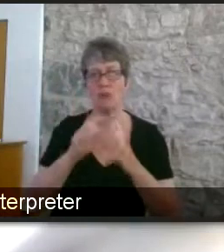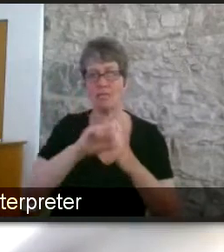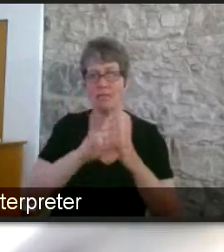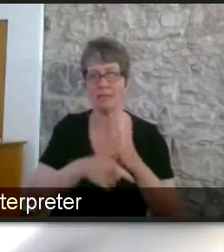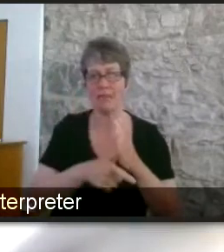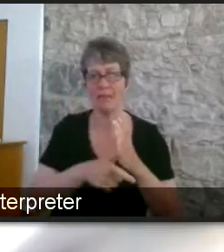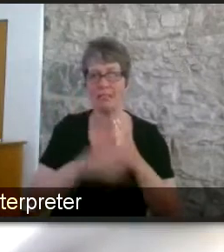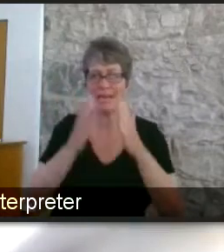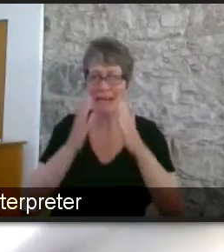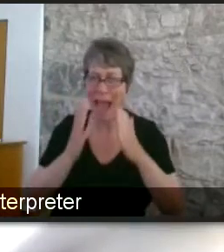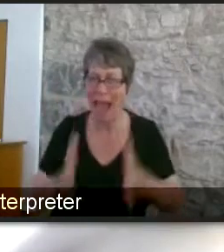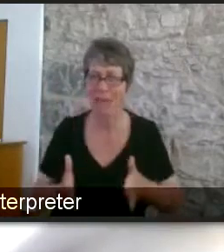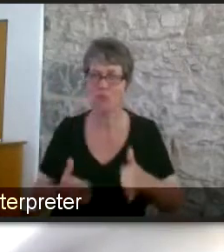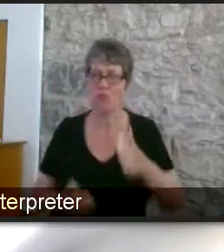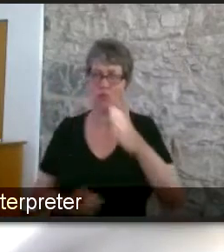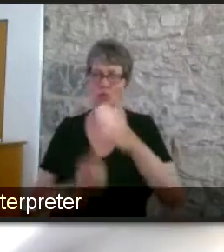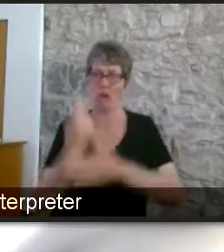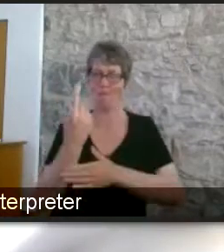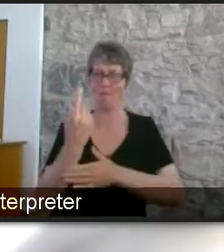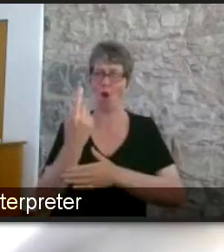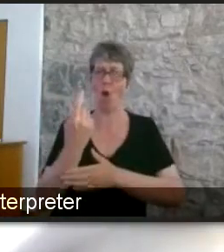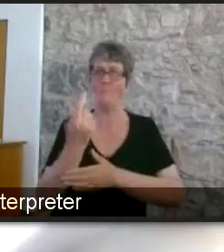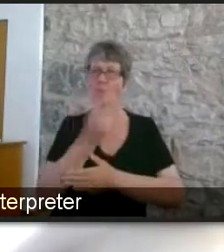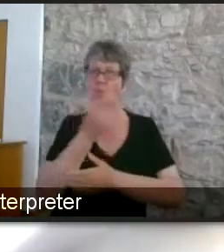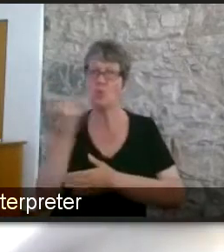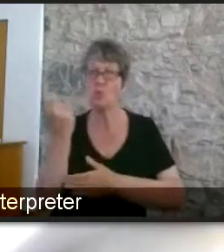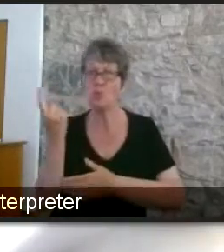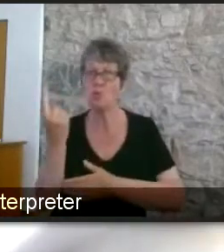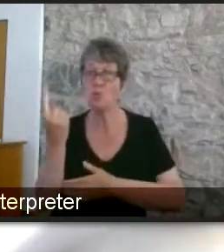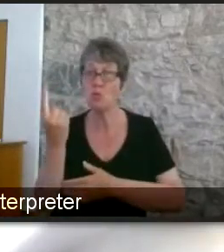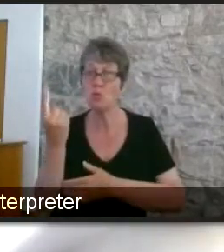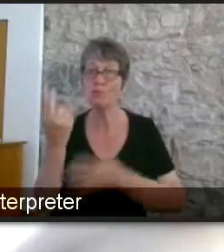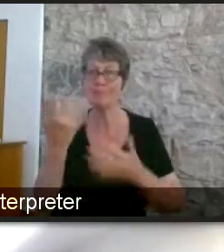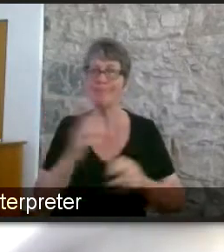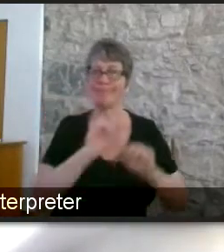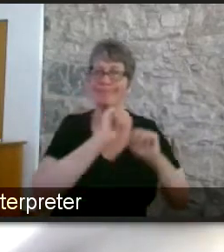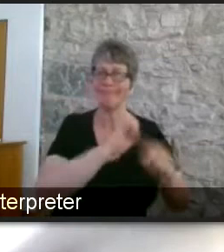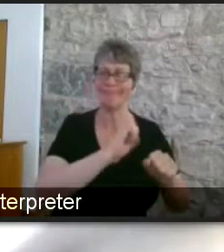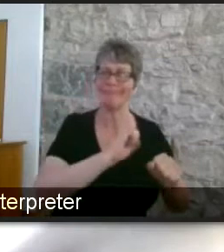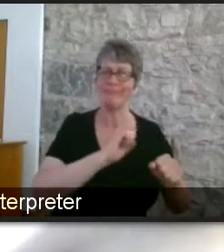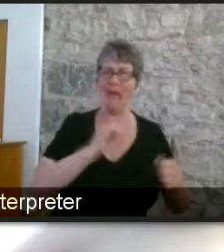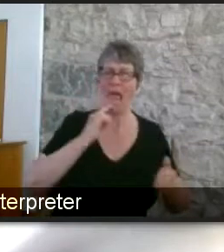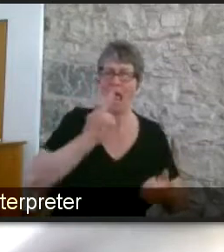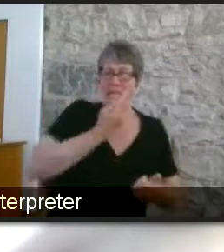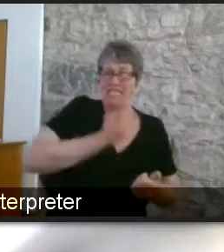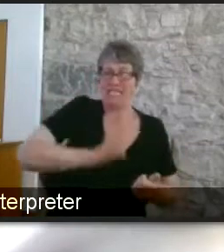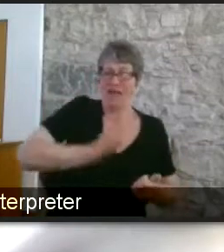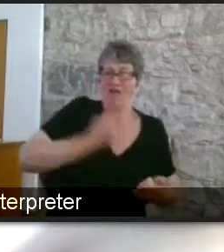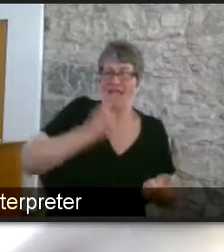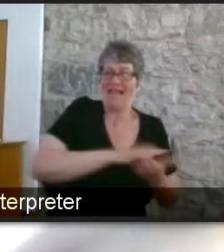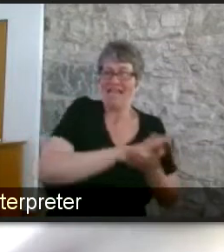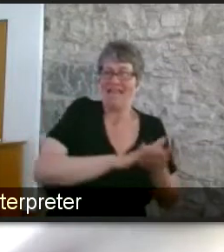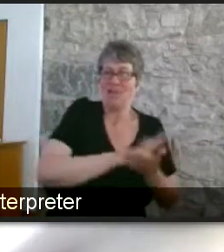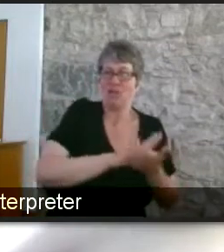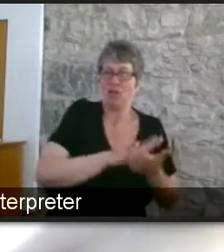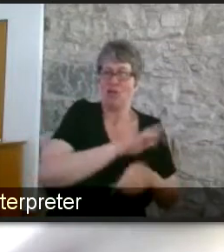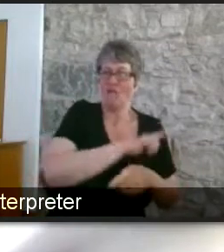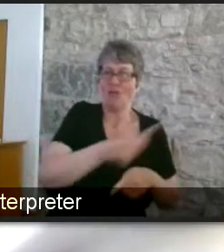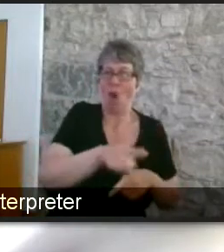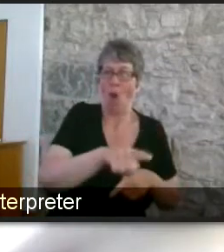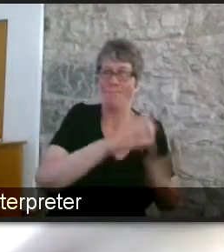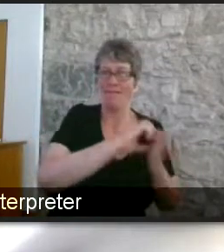the disabled people themselves the self-definitions the articulation of their experience and organizations